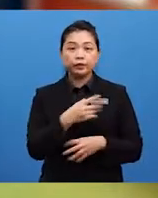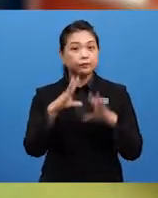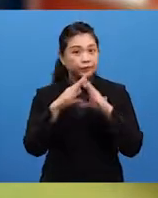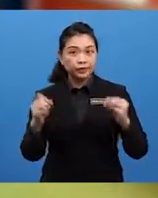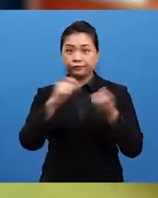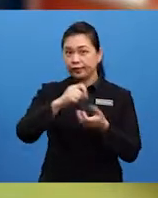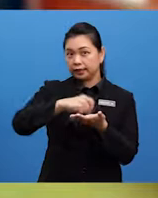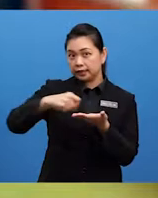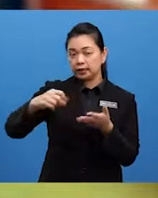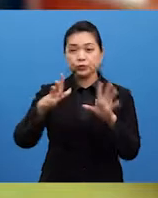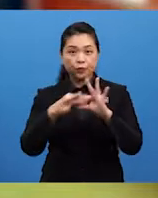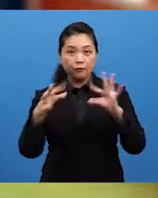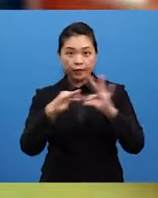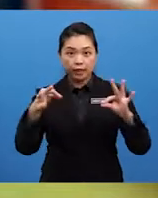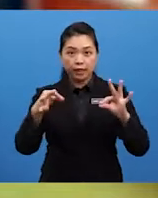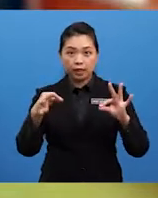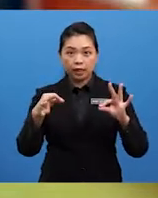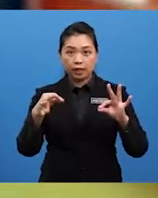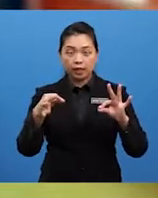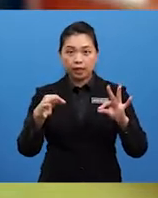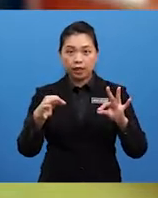have finished writing a story?